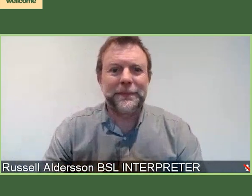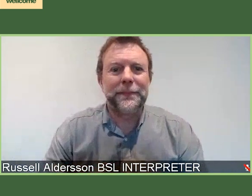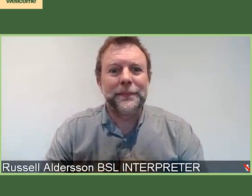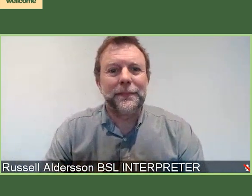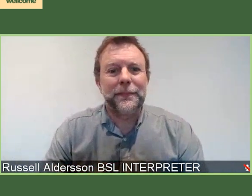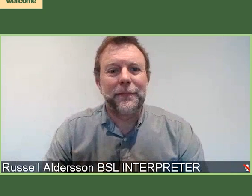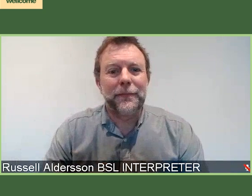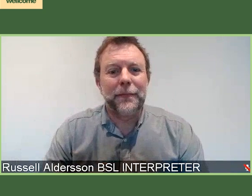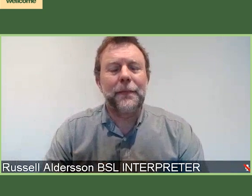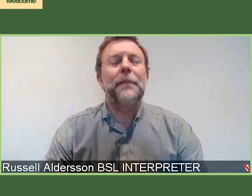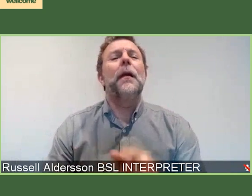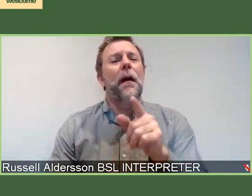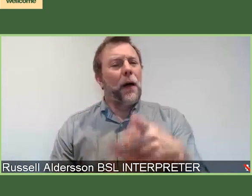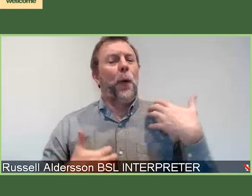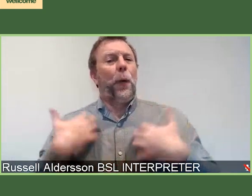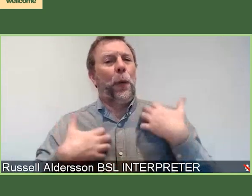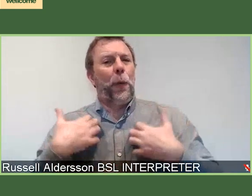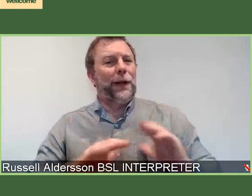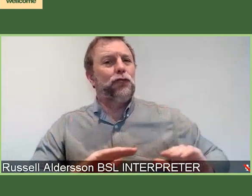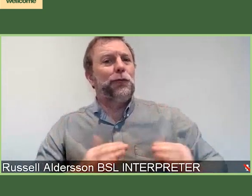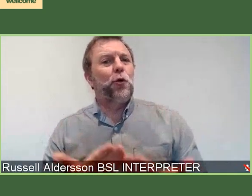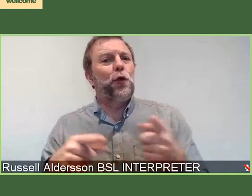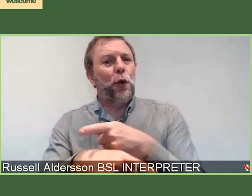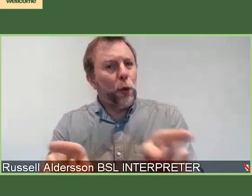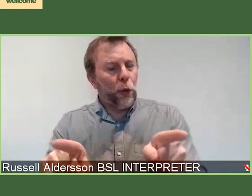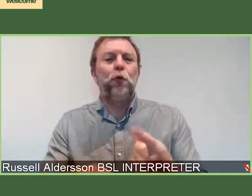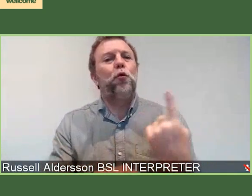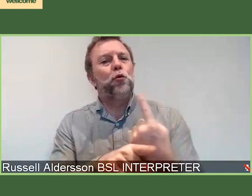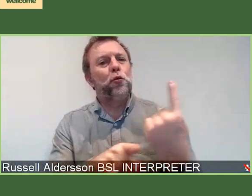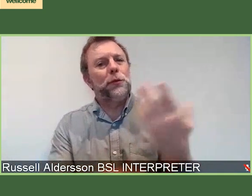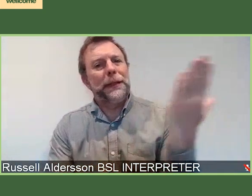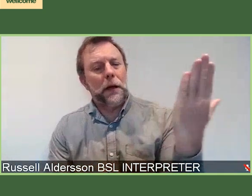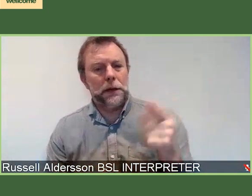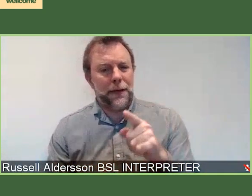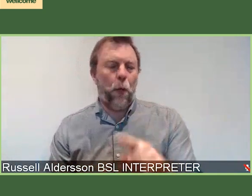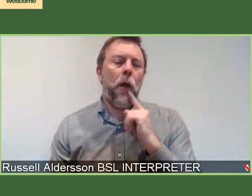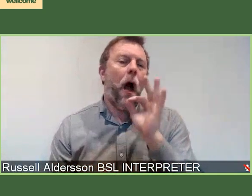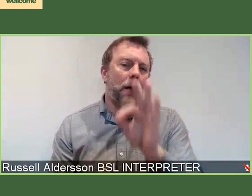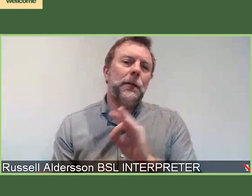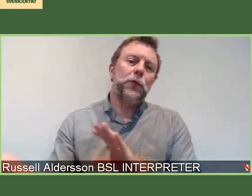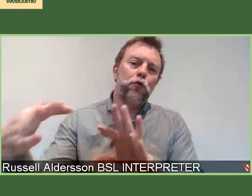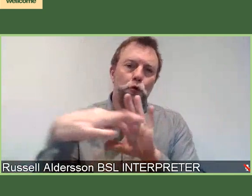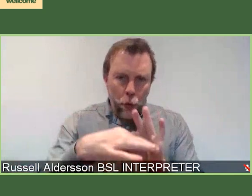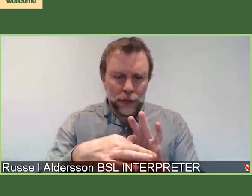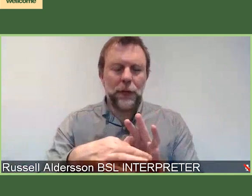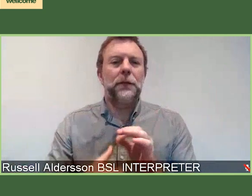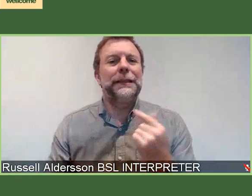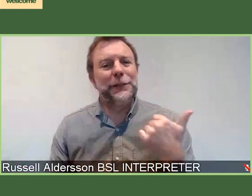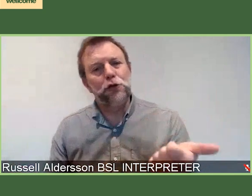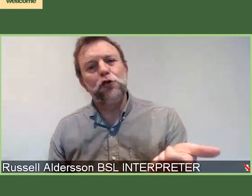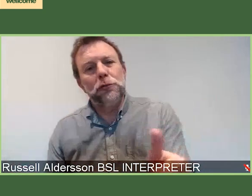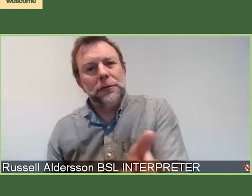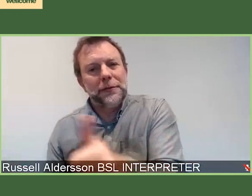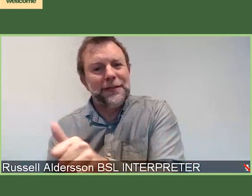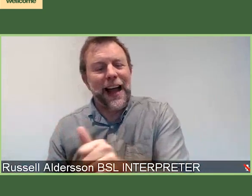I'm really excited to introduce you to our speakers. I'll call each of our speakers in one by one and I will ask them to share their